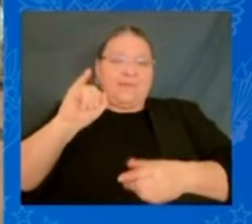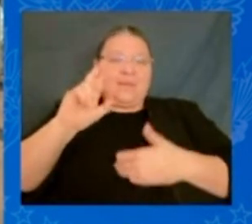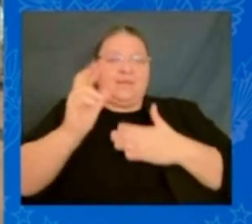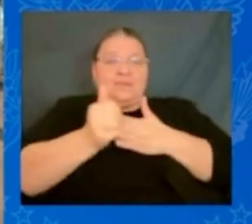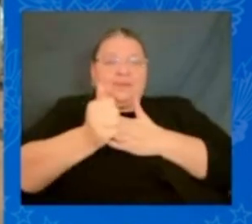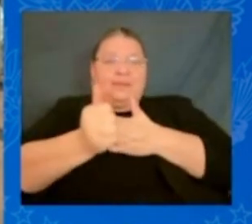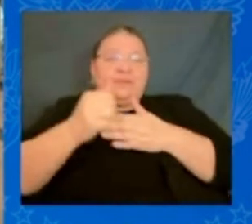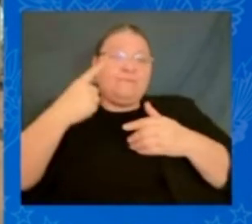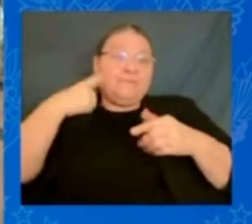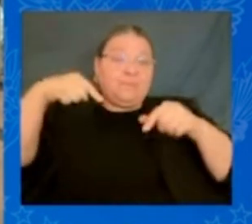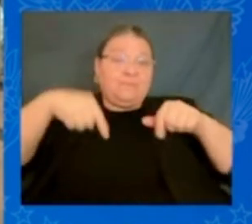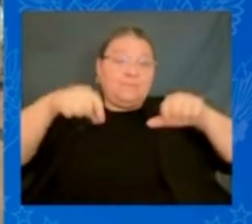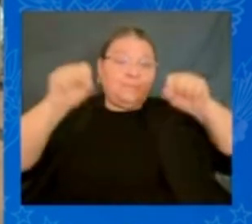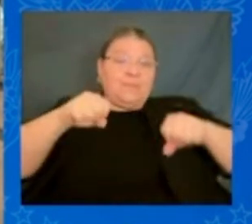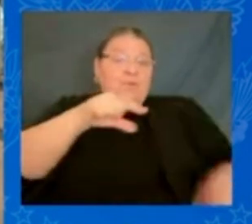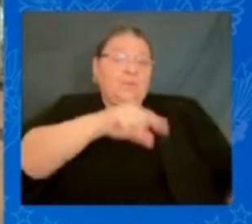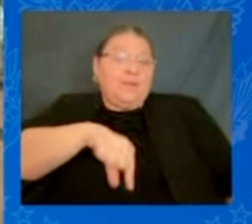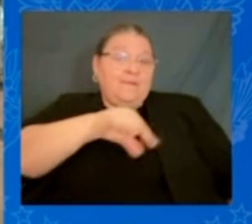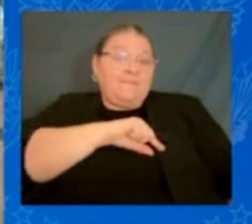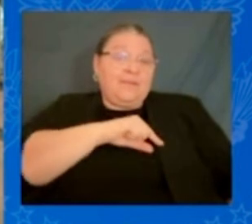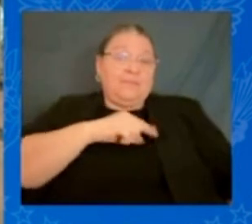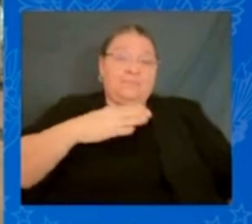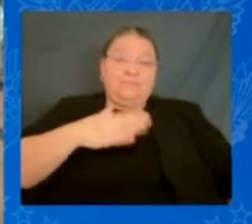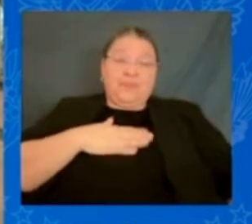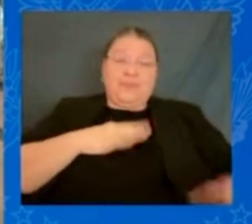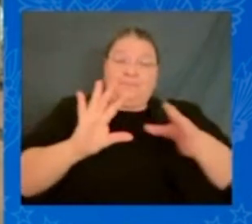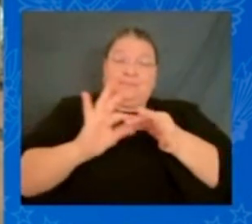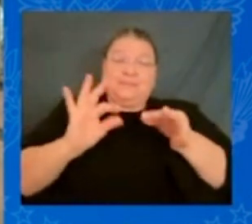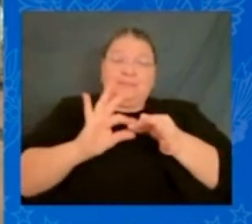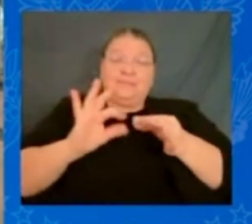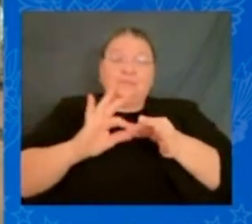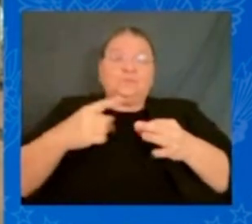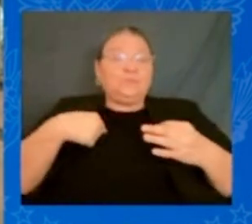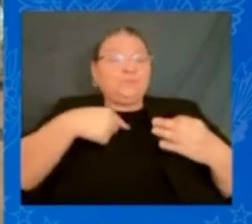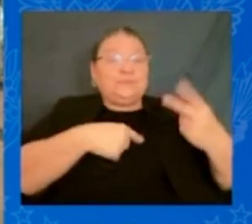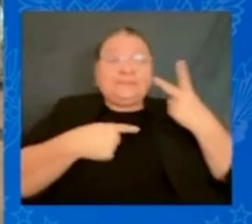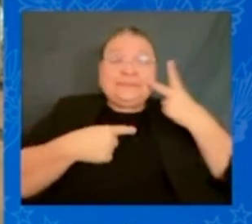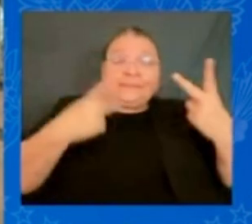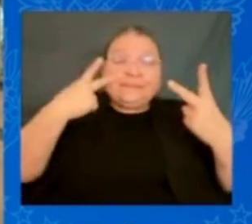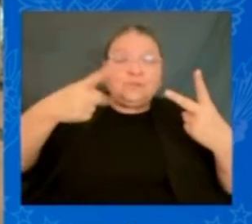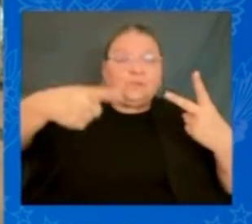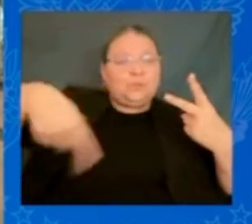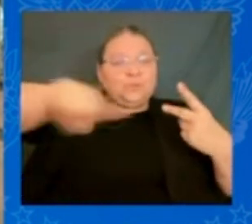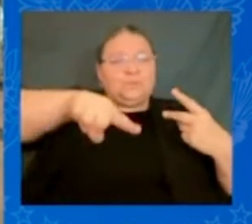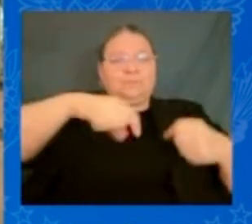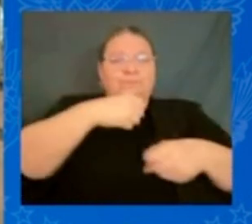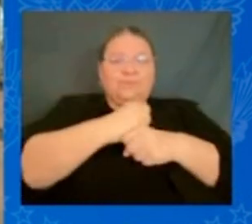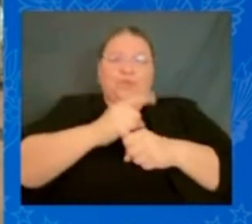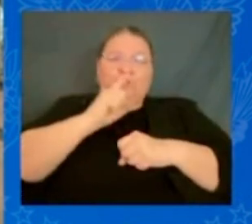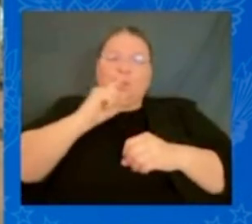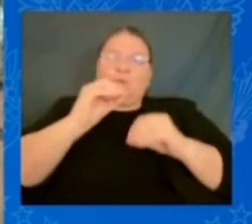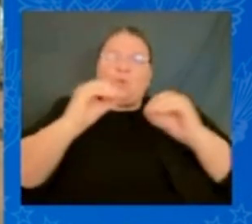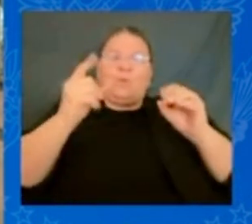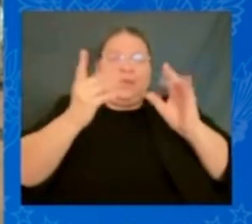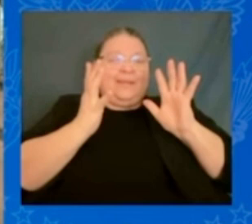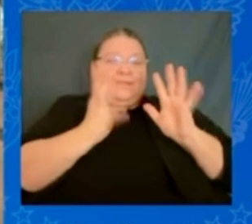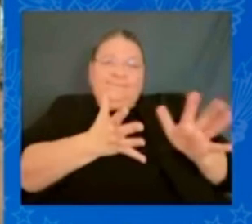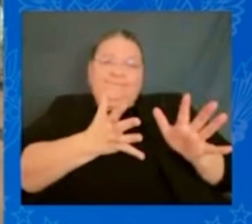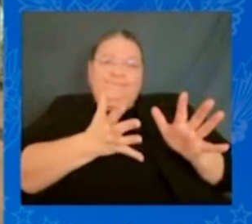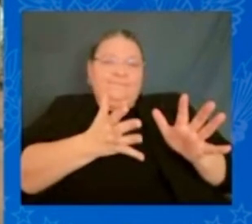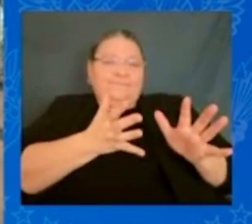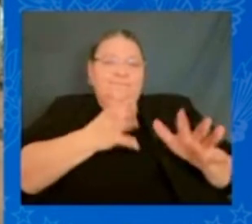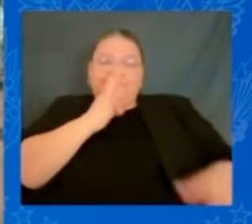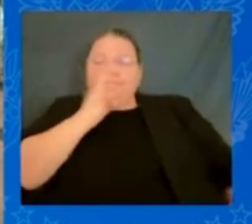to you is this. We see you. We're fighting to make sure no one is left behind. This is a time of choosing.